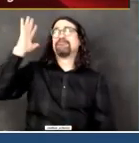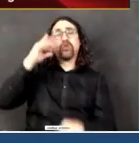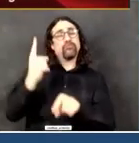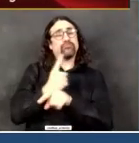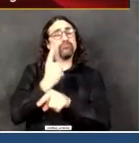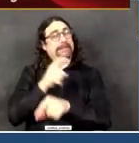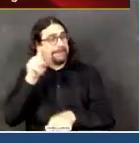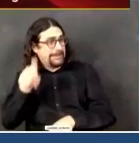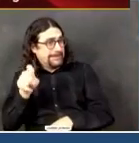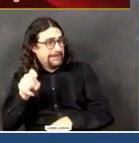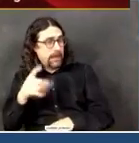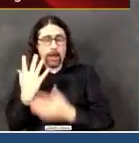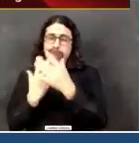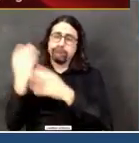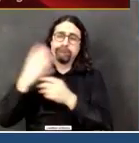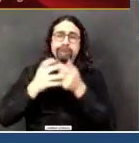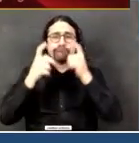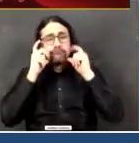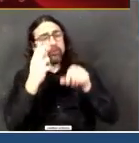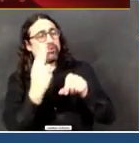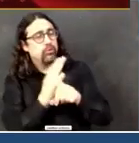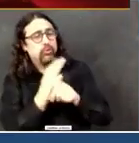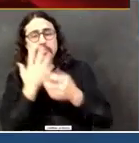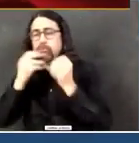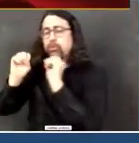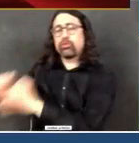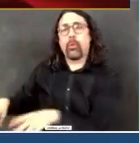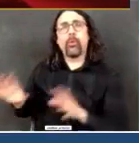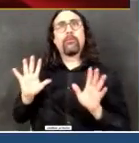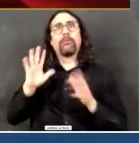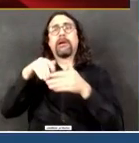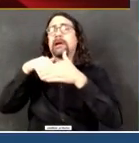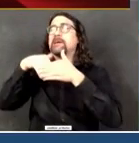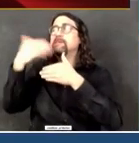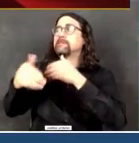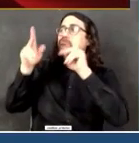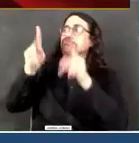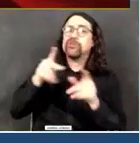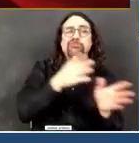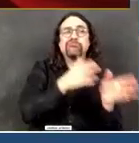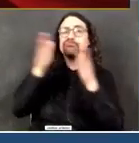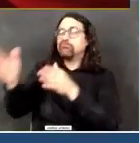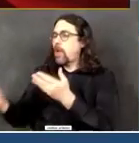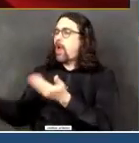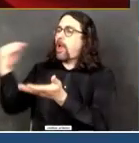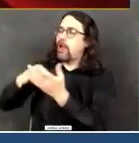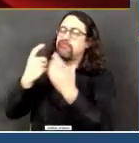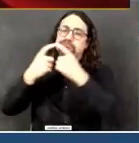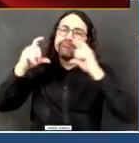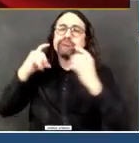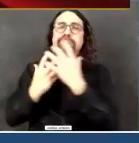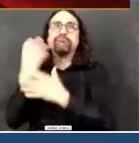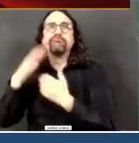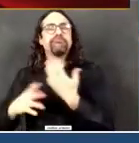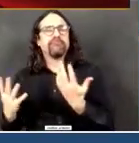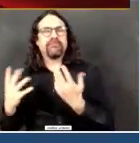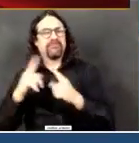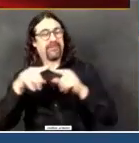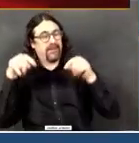situation over these last weeks. Once this crisis hit in earnest, we went to a crisis standard.